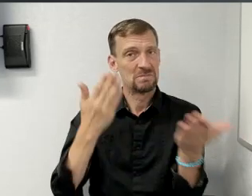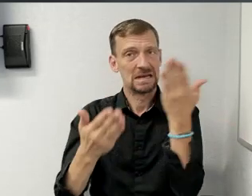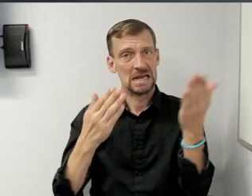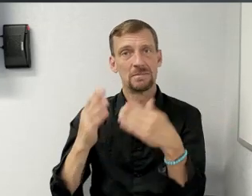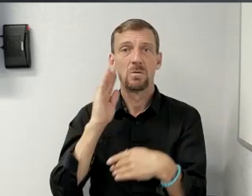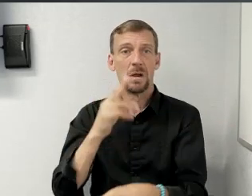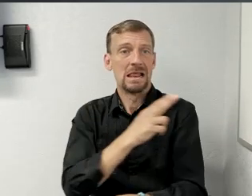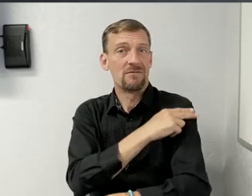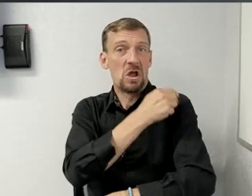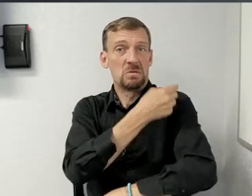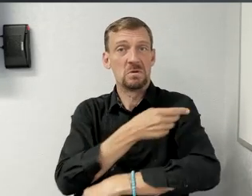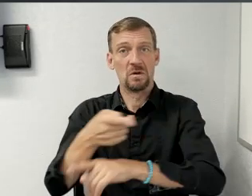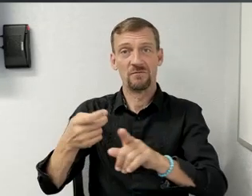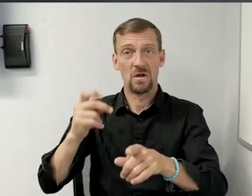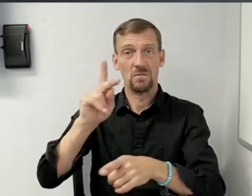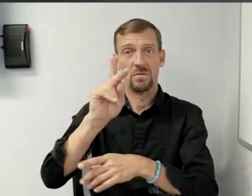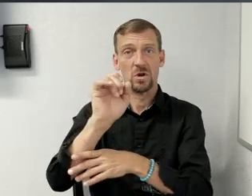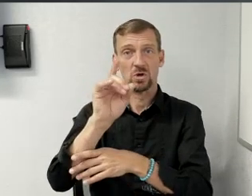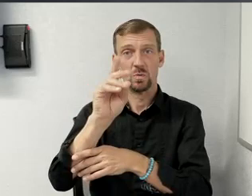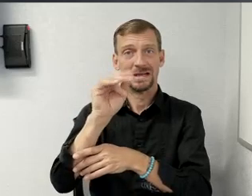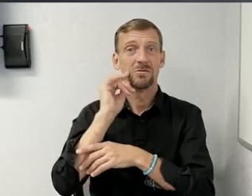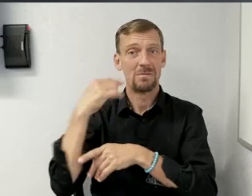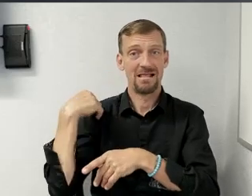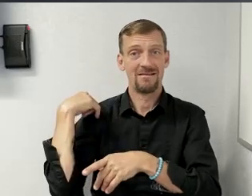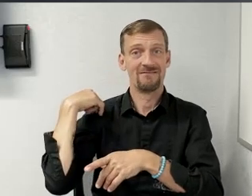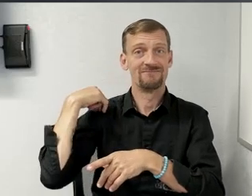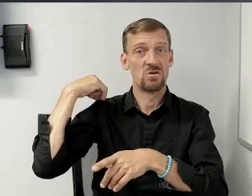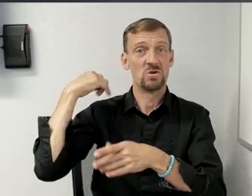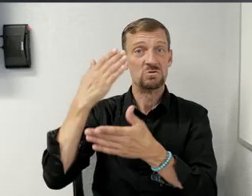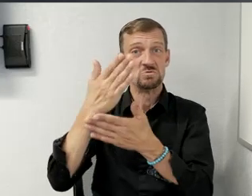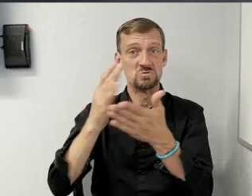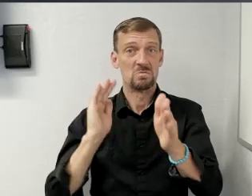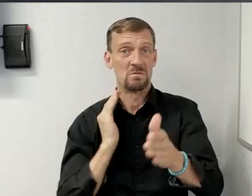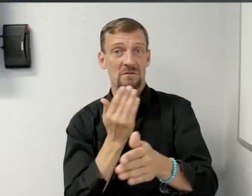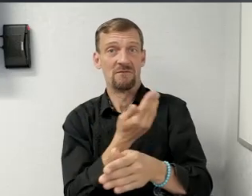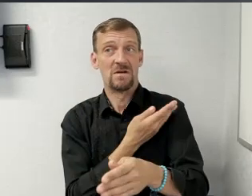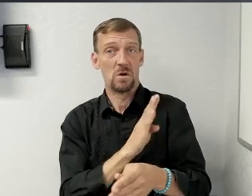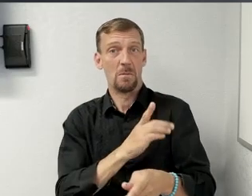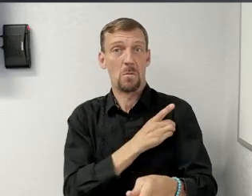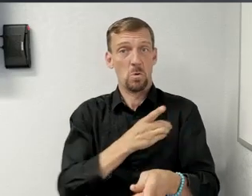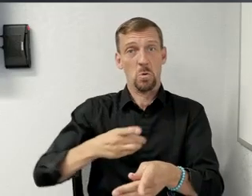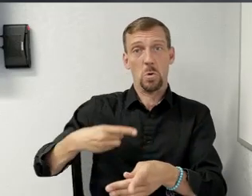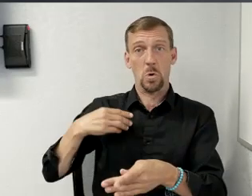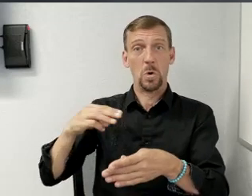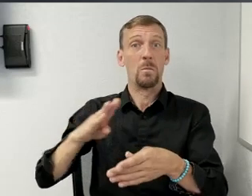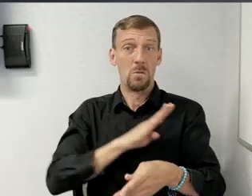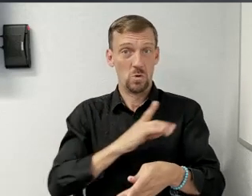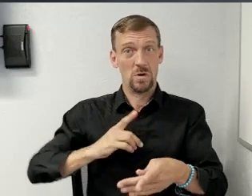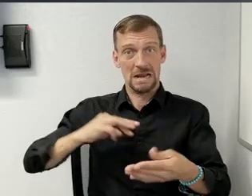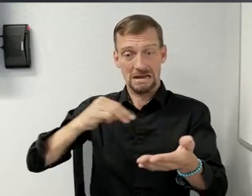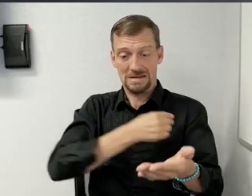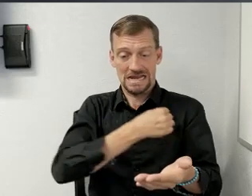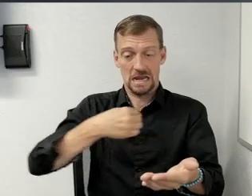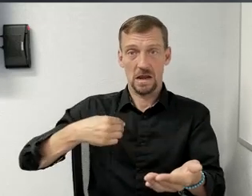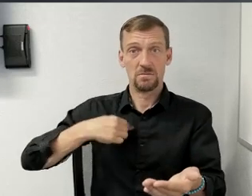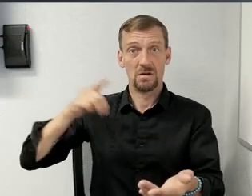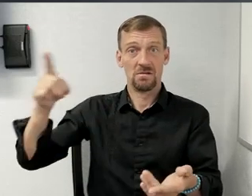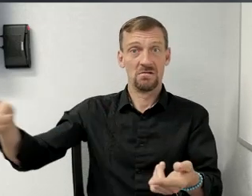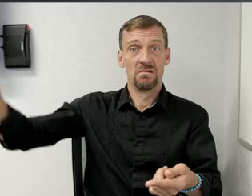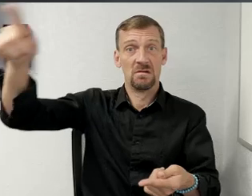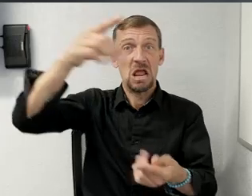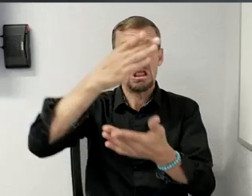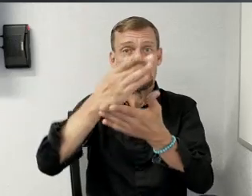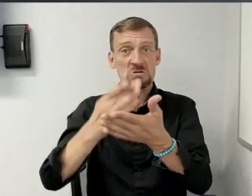Cahuilla Delta folks that will volunteer. I know a number of our foundation board members, folks that are involved in our community engagement